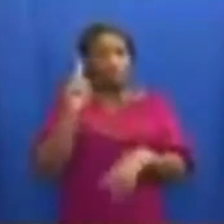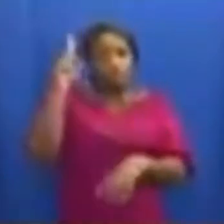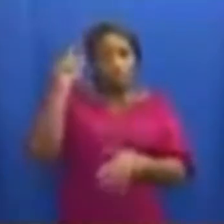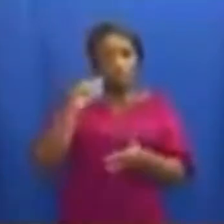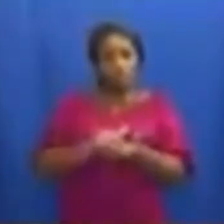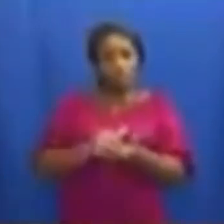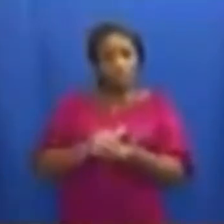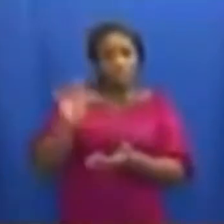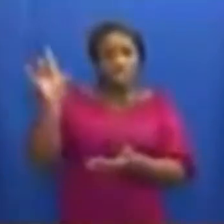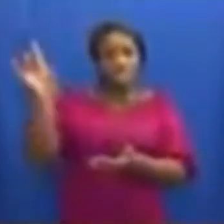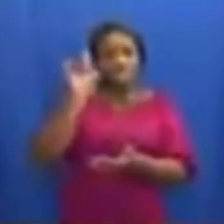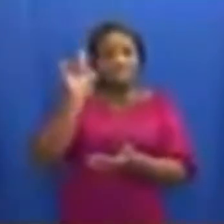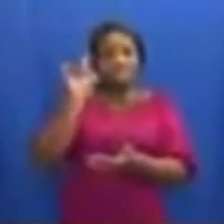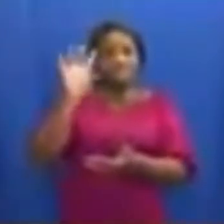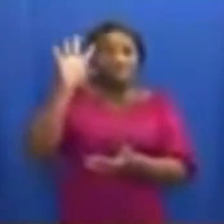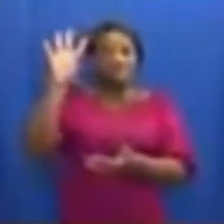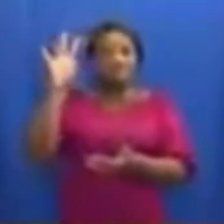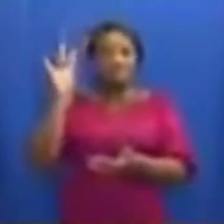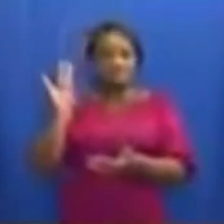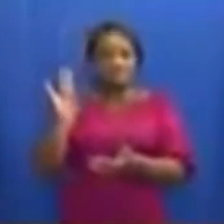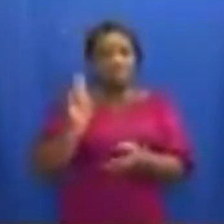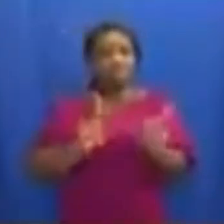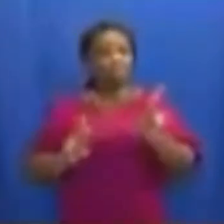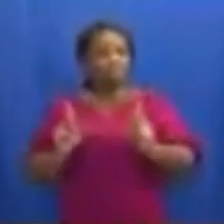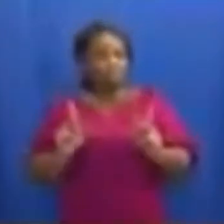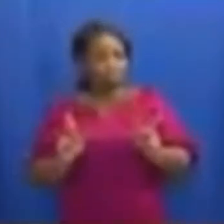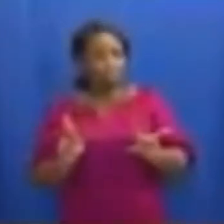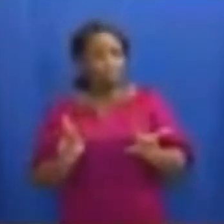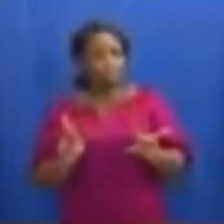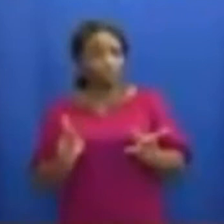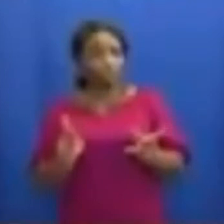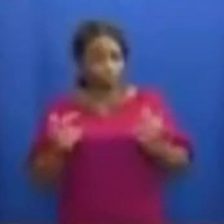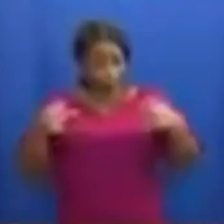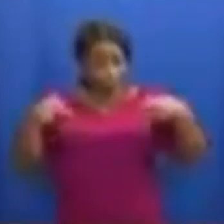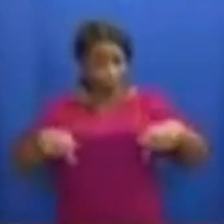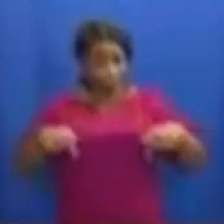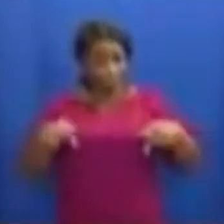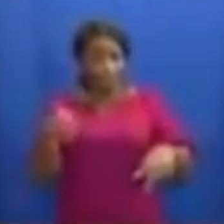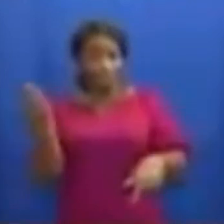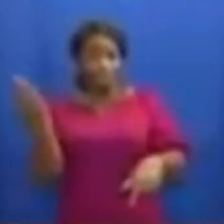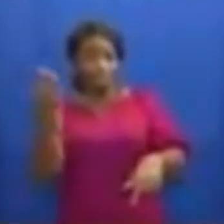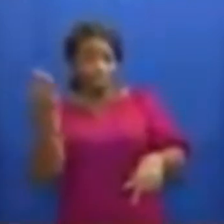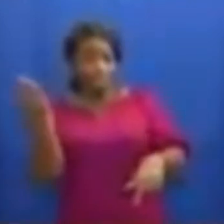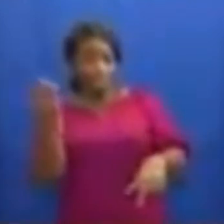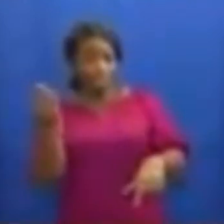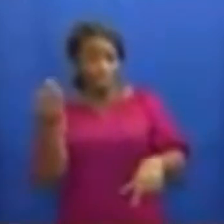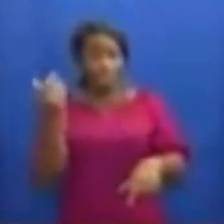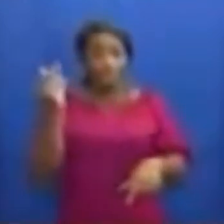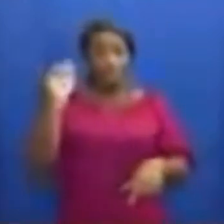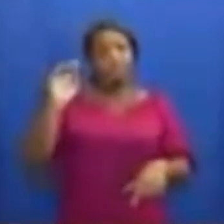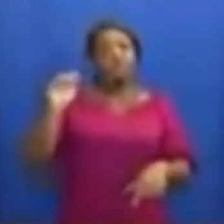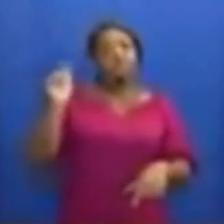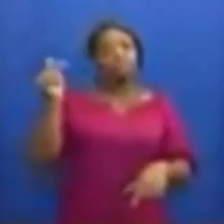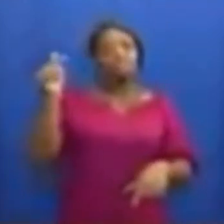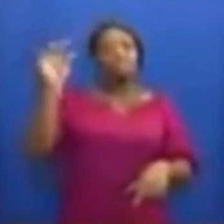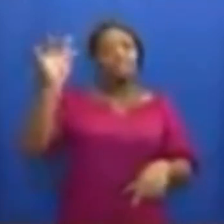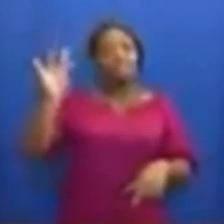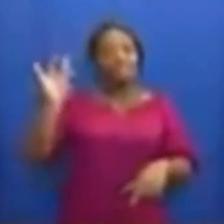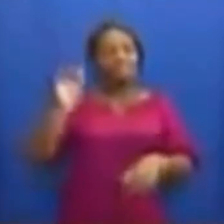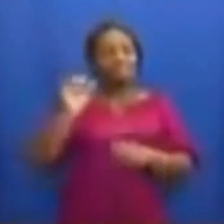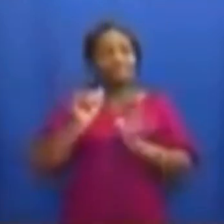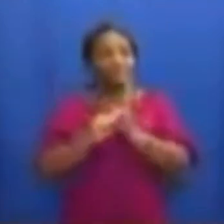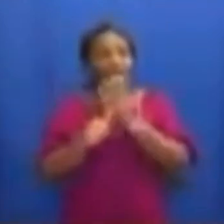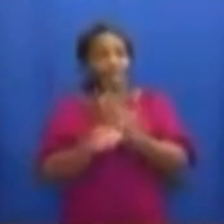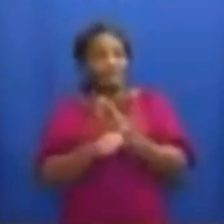,847 persons. As of Friday, 28th August, the number of